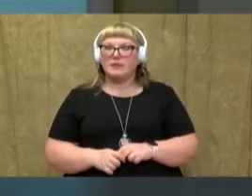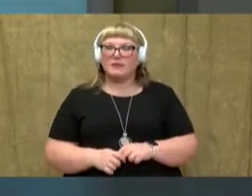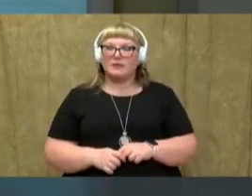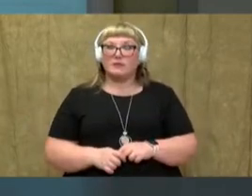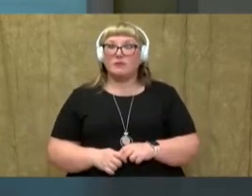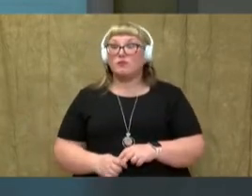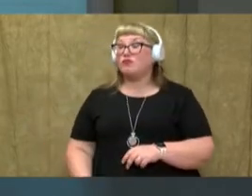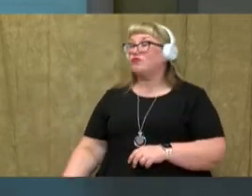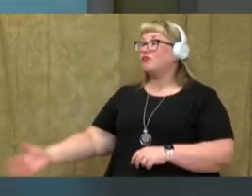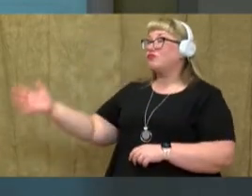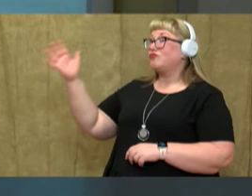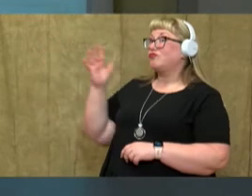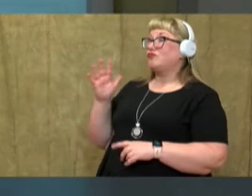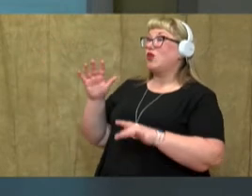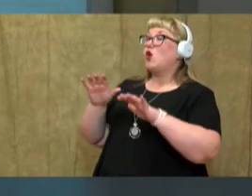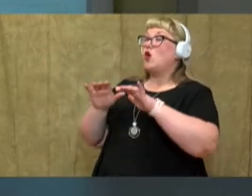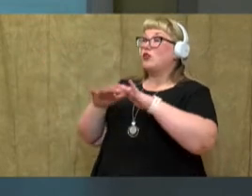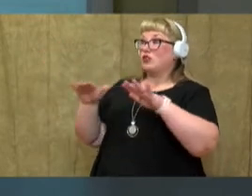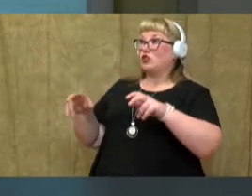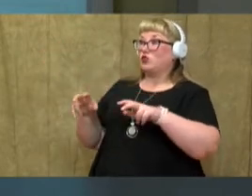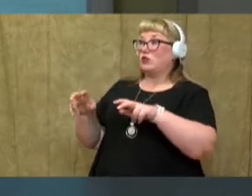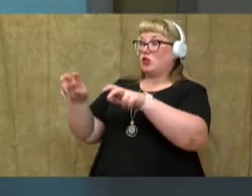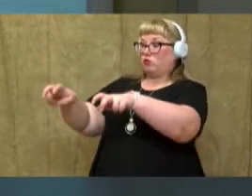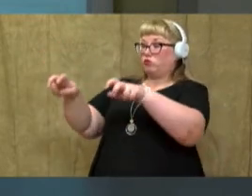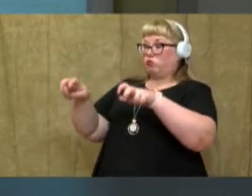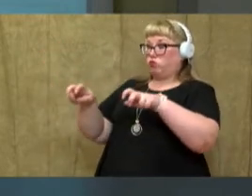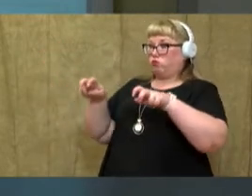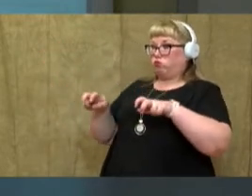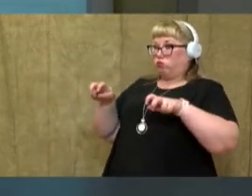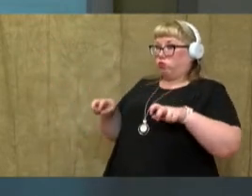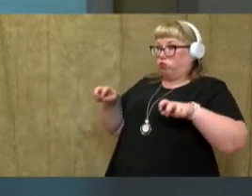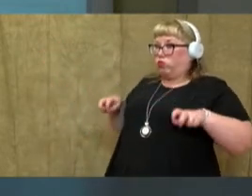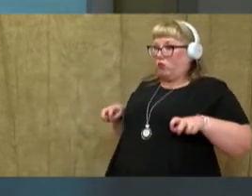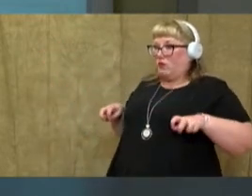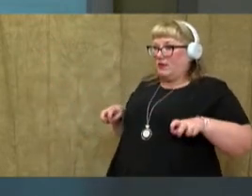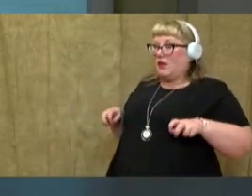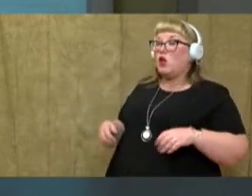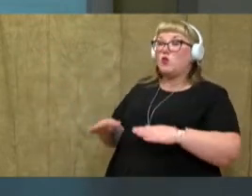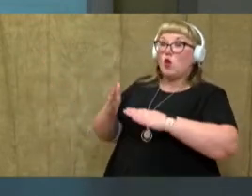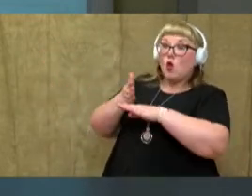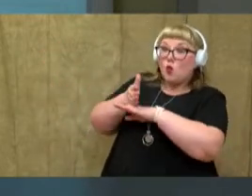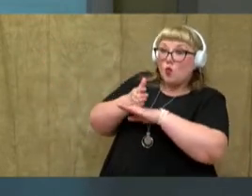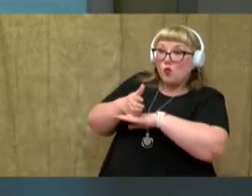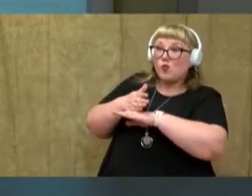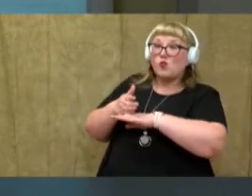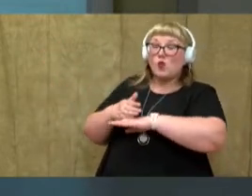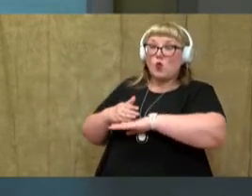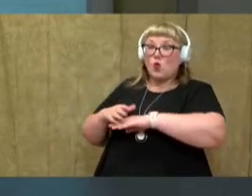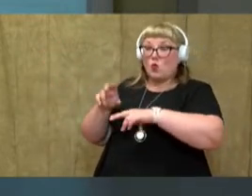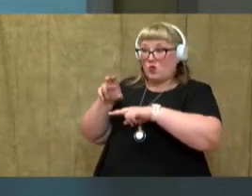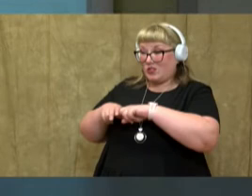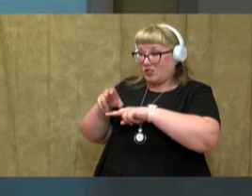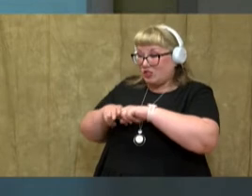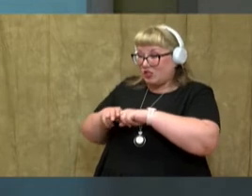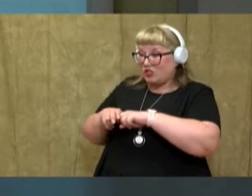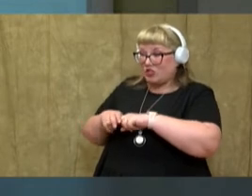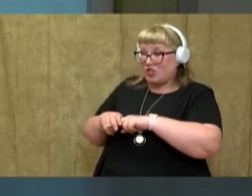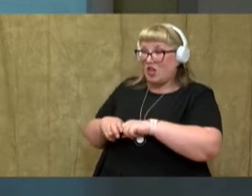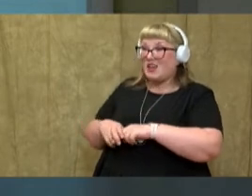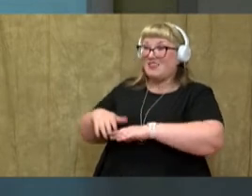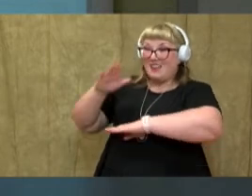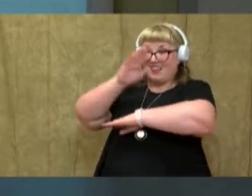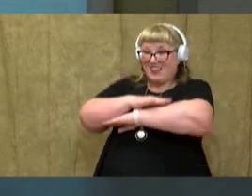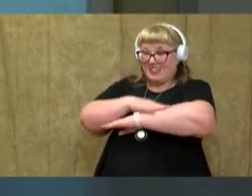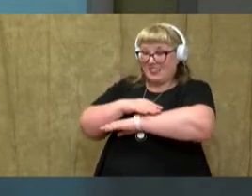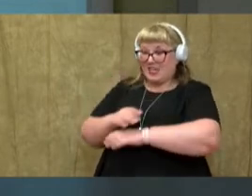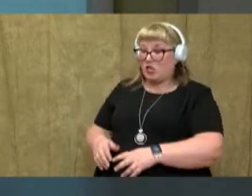Long ago, children sat in rows. They sat in wooden chairs. Desks were bolted to the ground. And bolted means they were